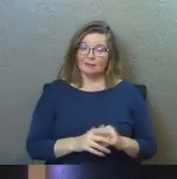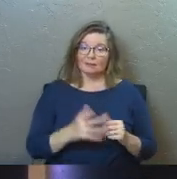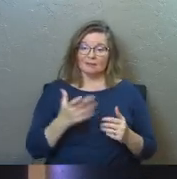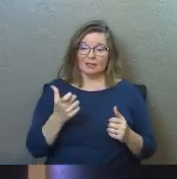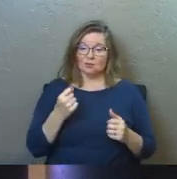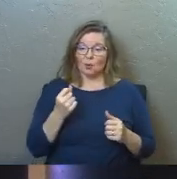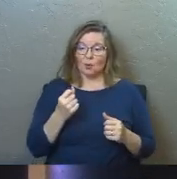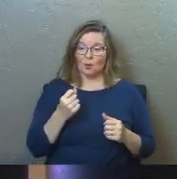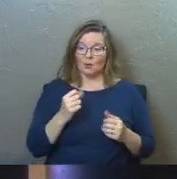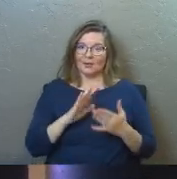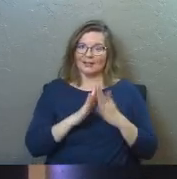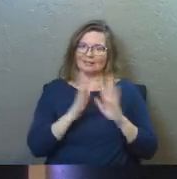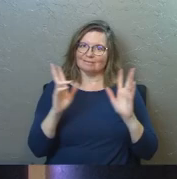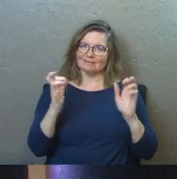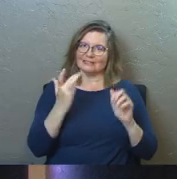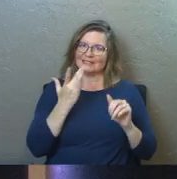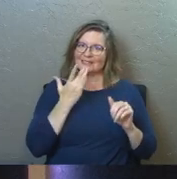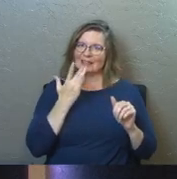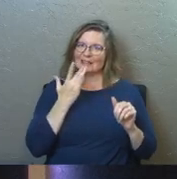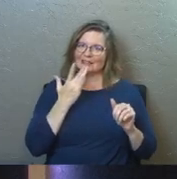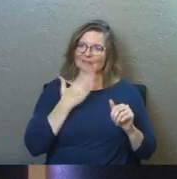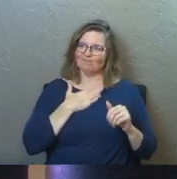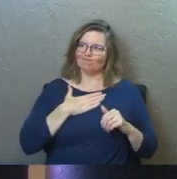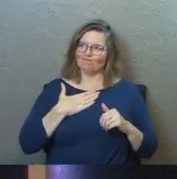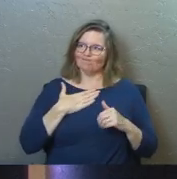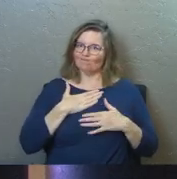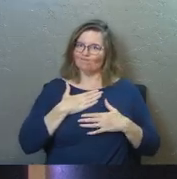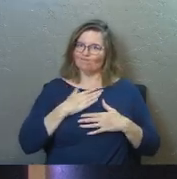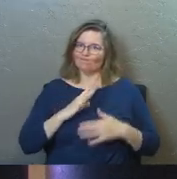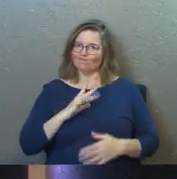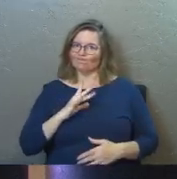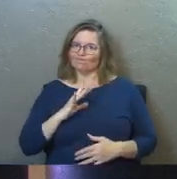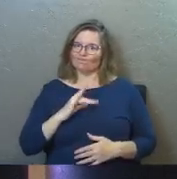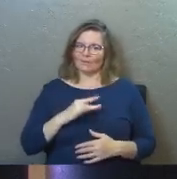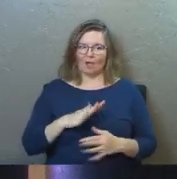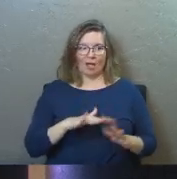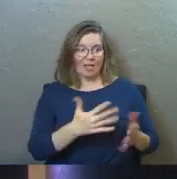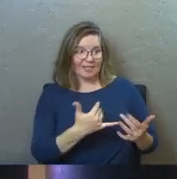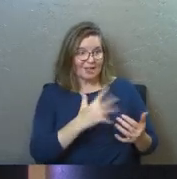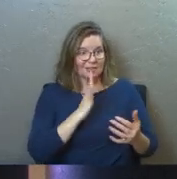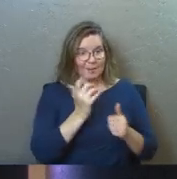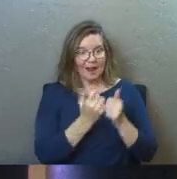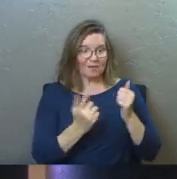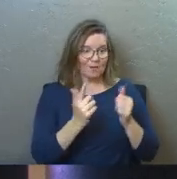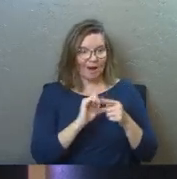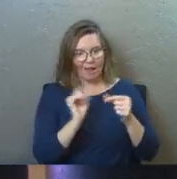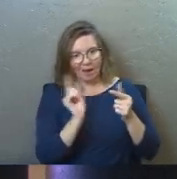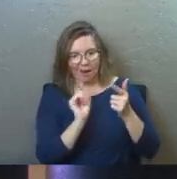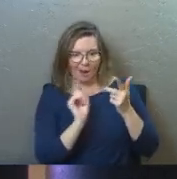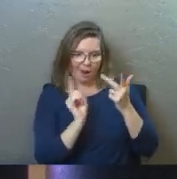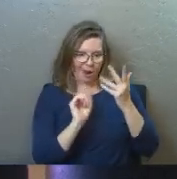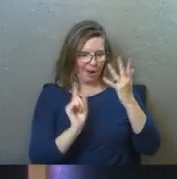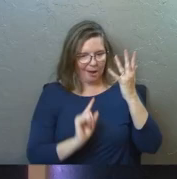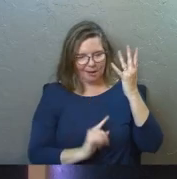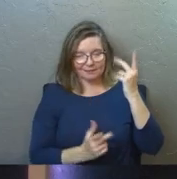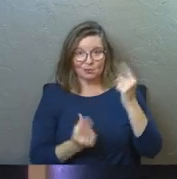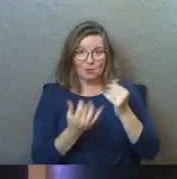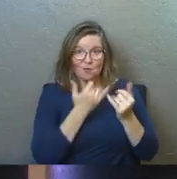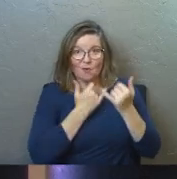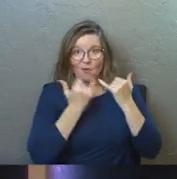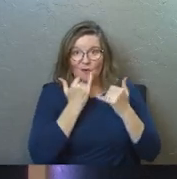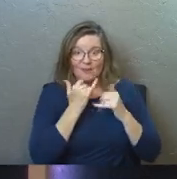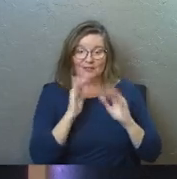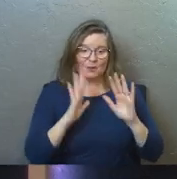it. And so it's tasty, right? Like I want to call you up, and like, let's talk about everybody and everything that they're doing wrong.